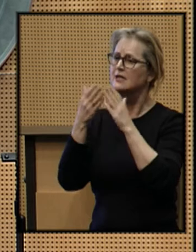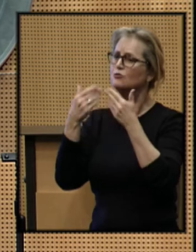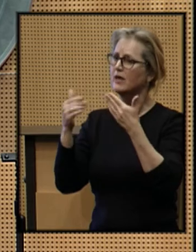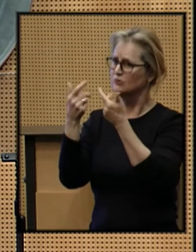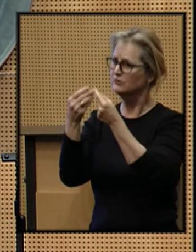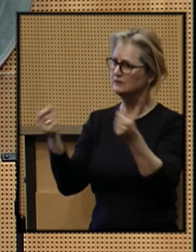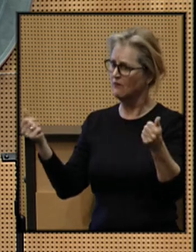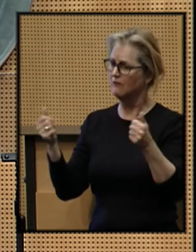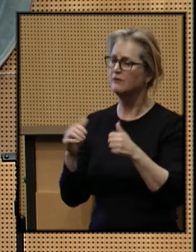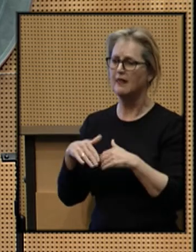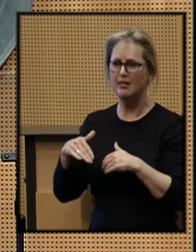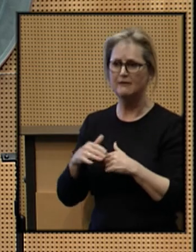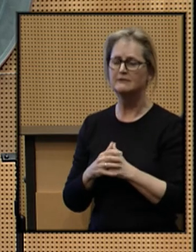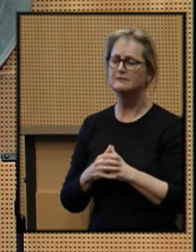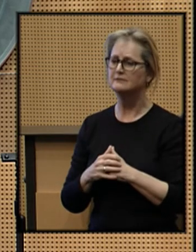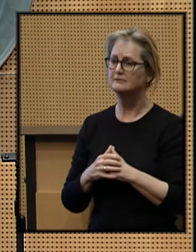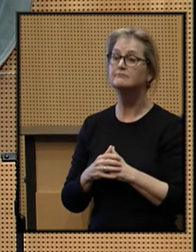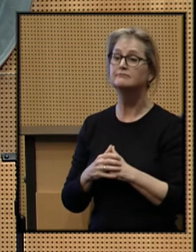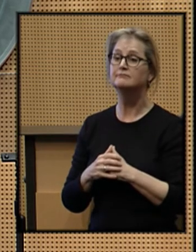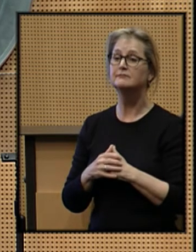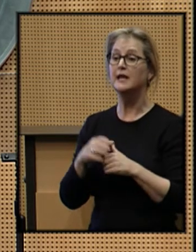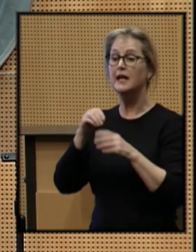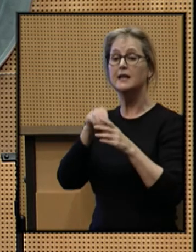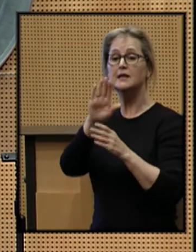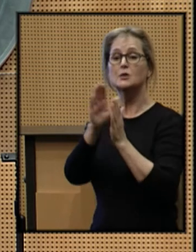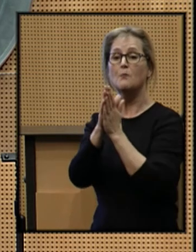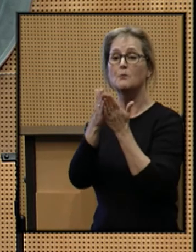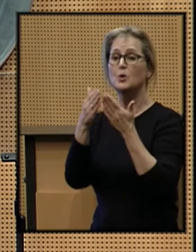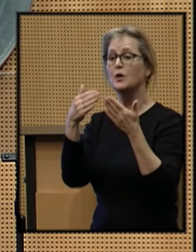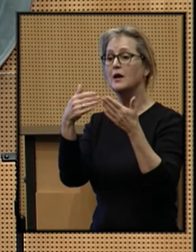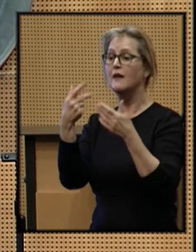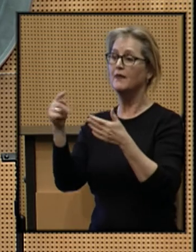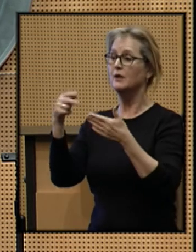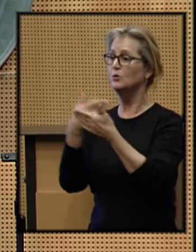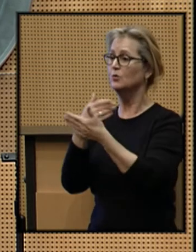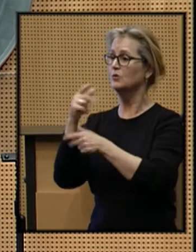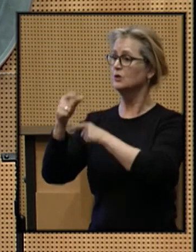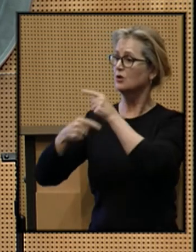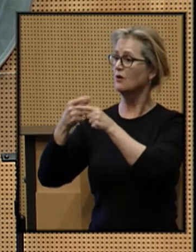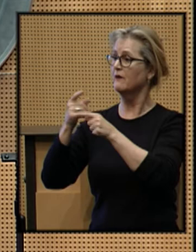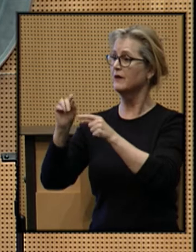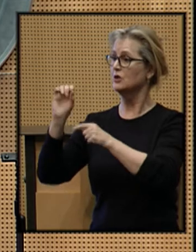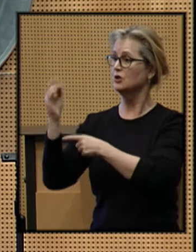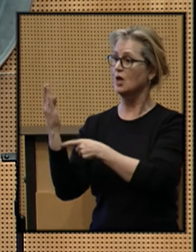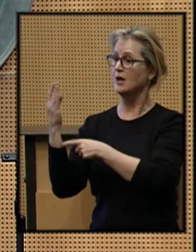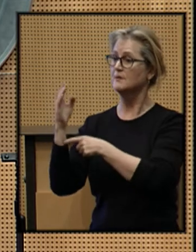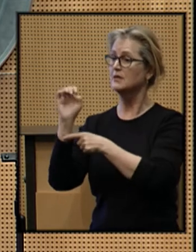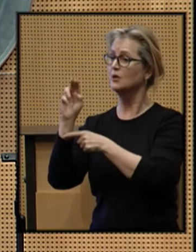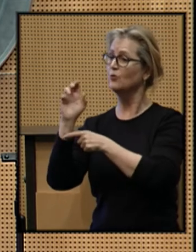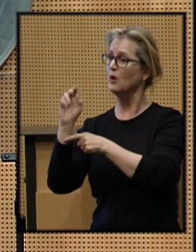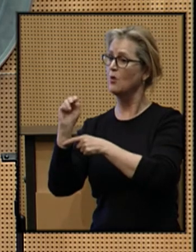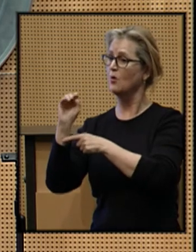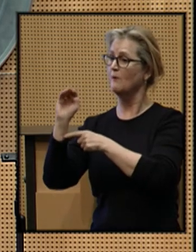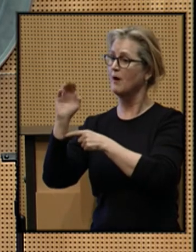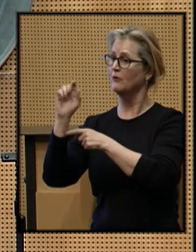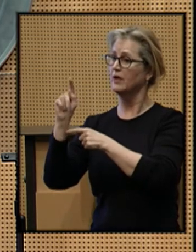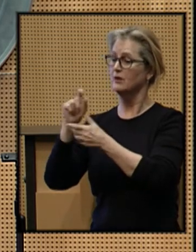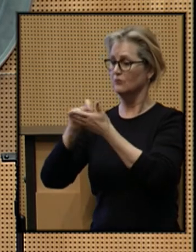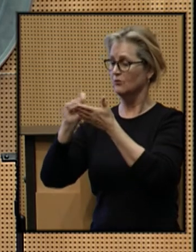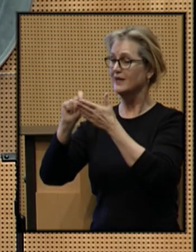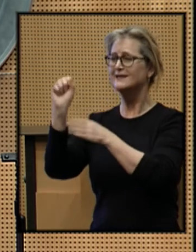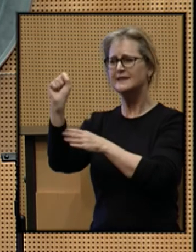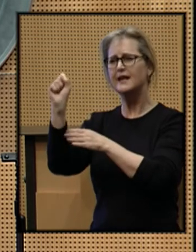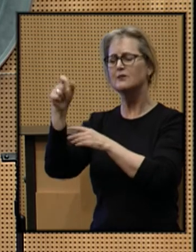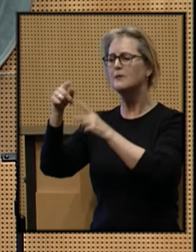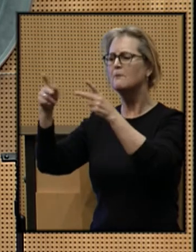to resolve them. In his book, The New Geography of Jobs, Enrico Muerte Day writes, Seattle